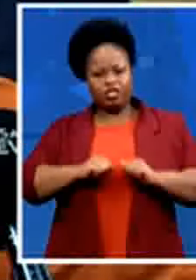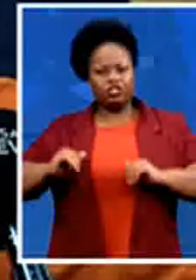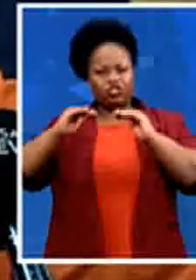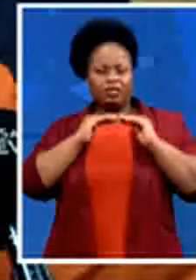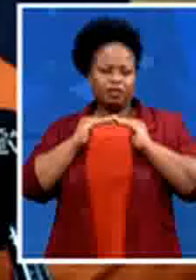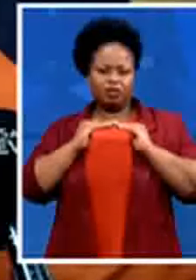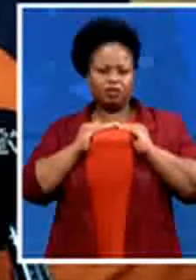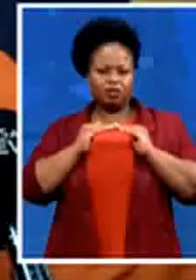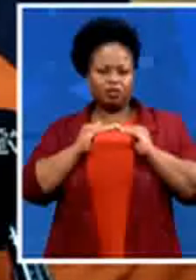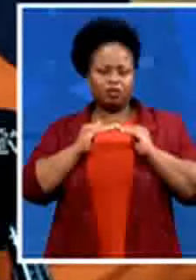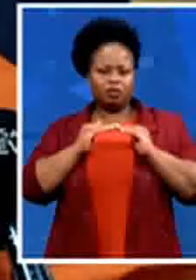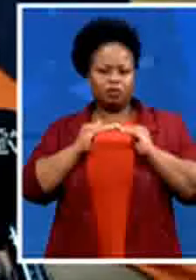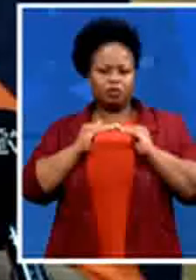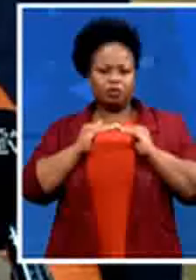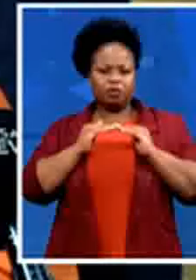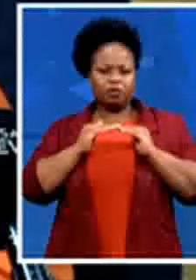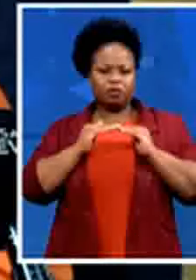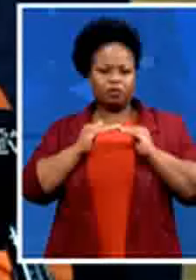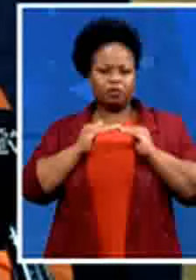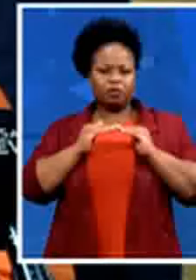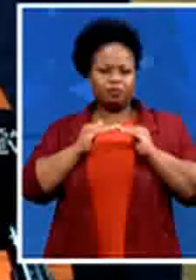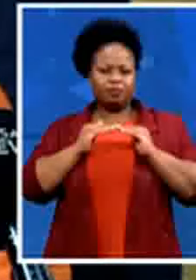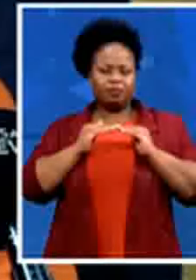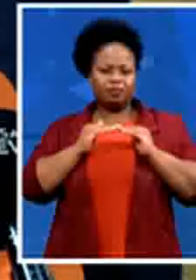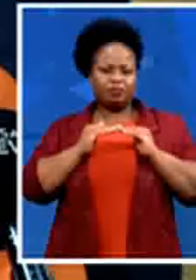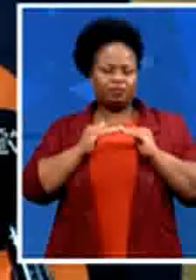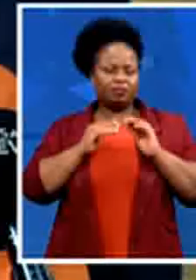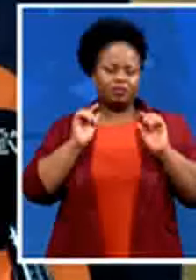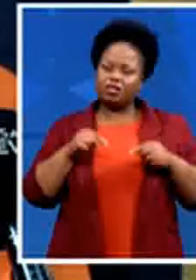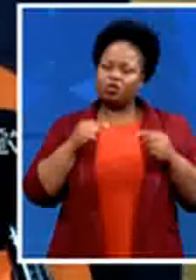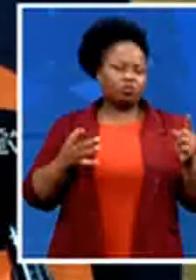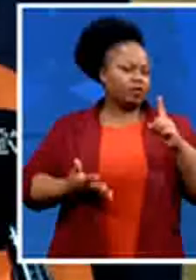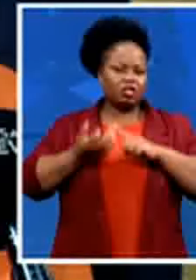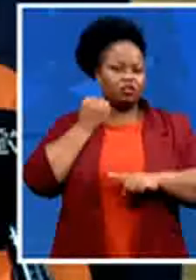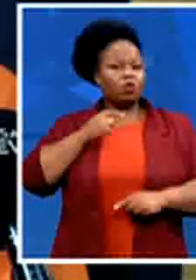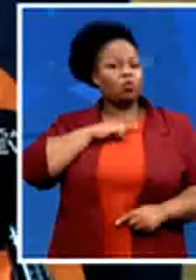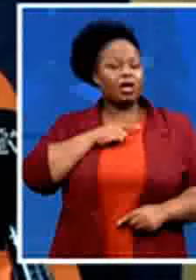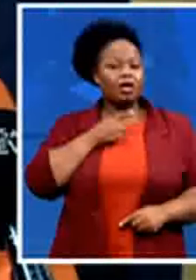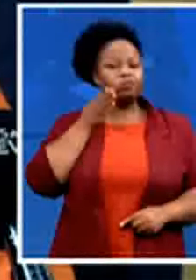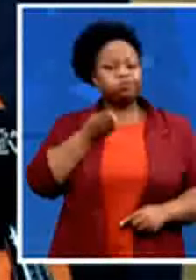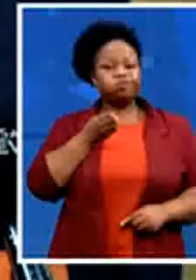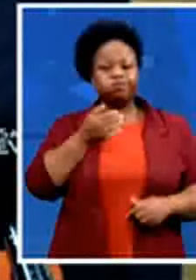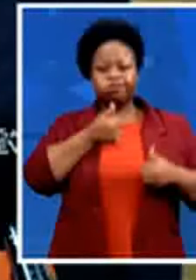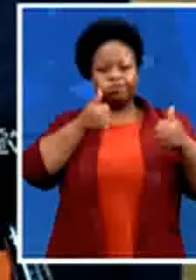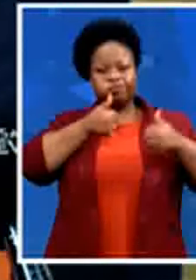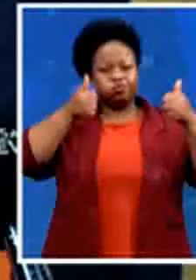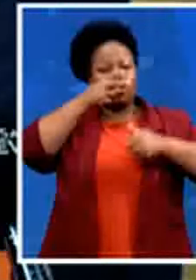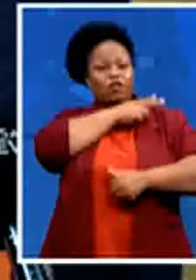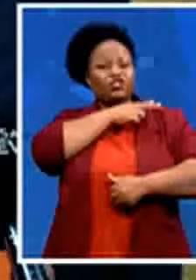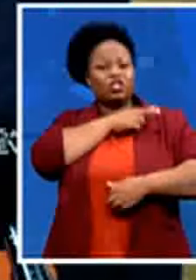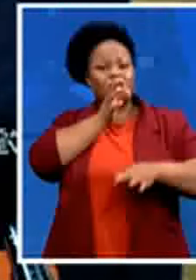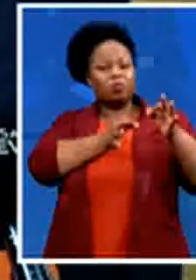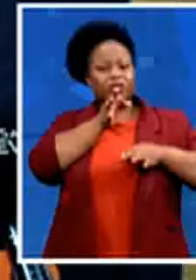as long as corrupt officials and politicians are at their desk